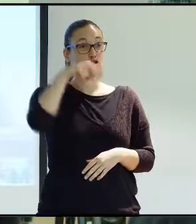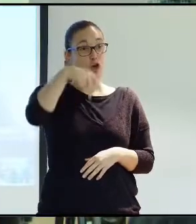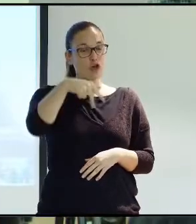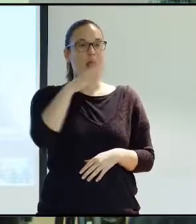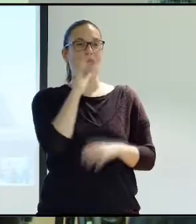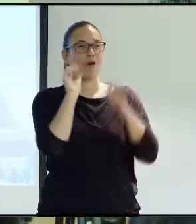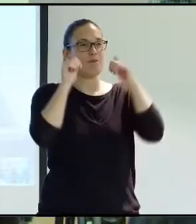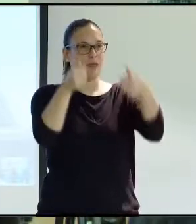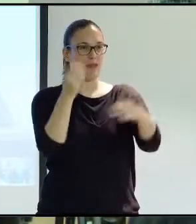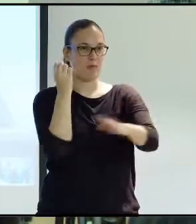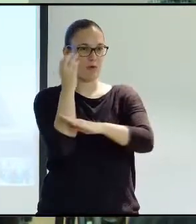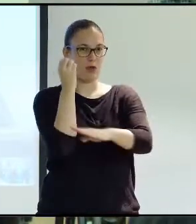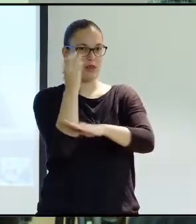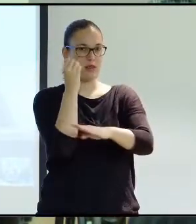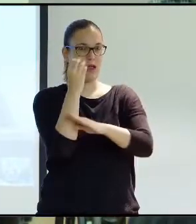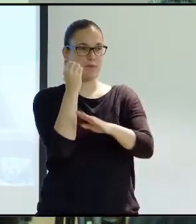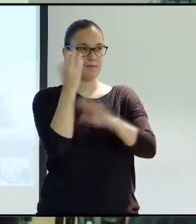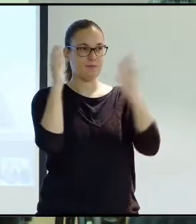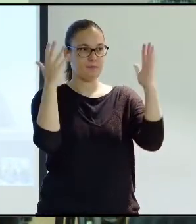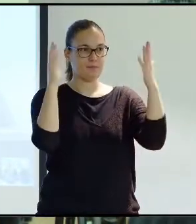Let's give the floor to Anton then.